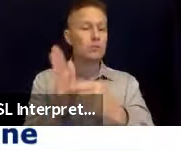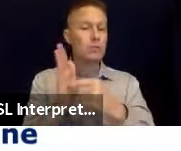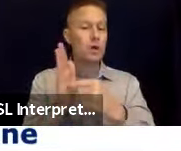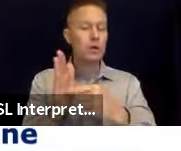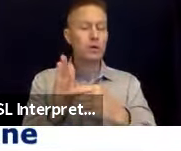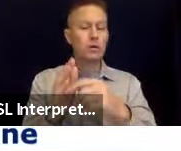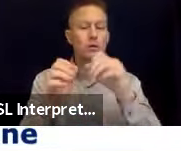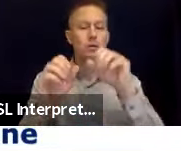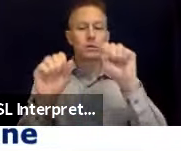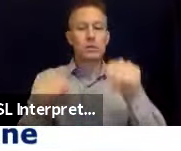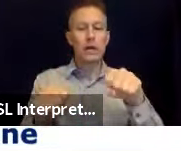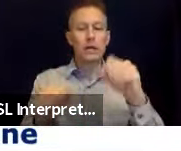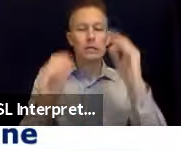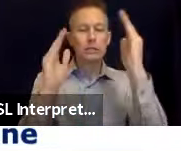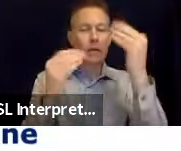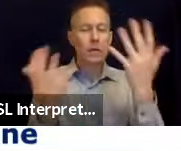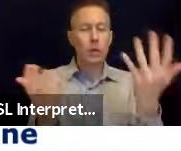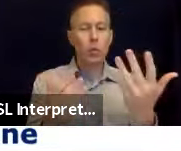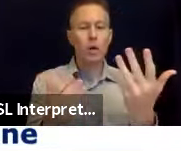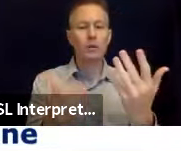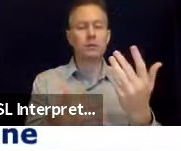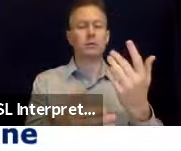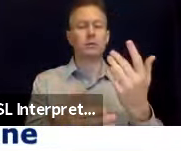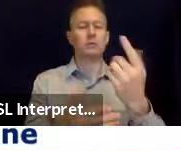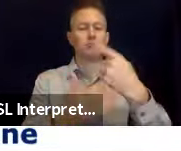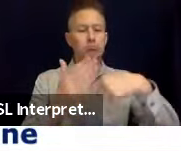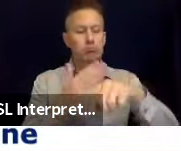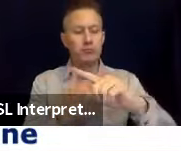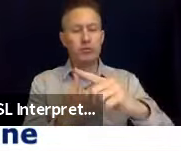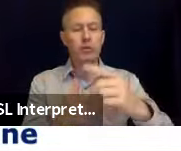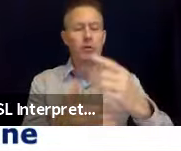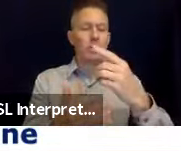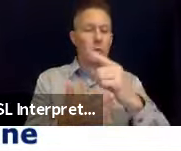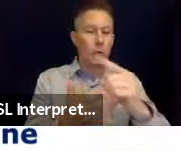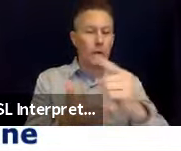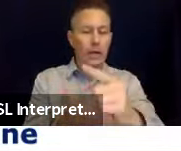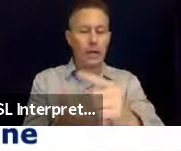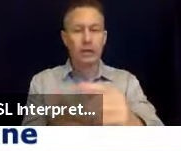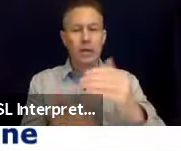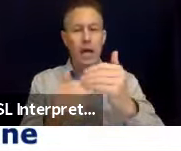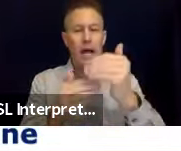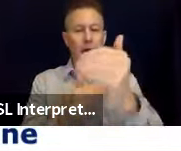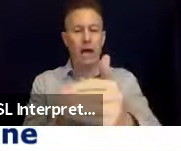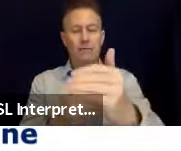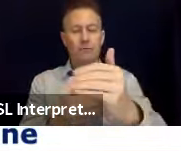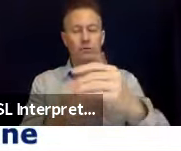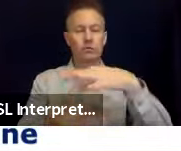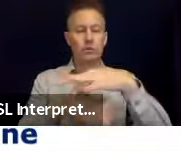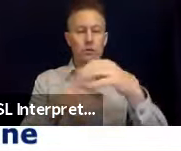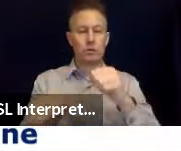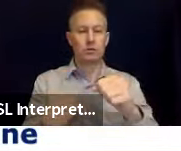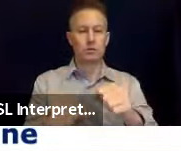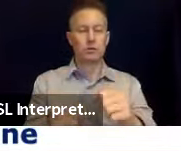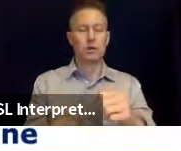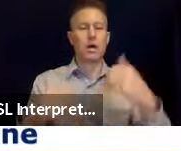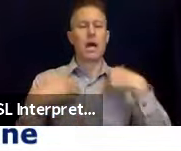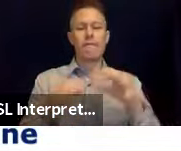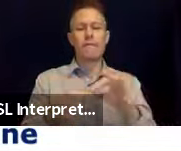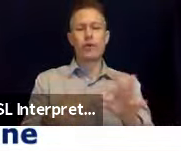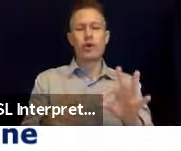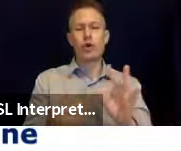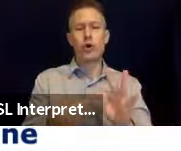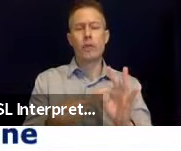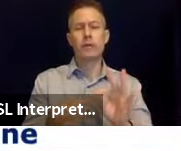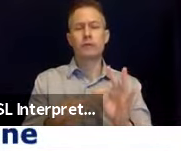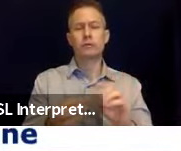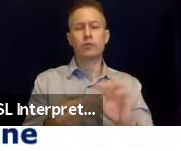after a large event. Hey, Jen, I have a number of comments about people who did not get the alert. Can you, the test